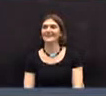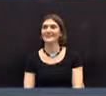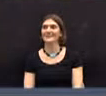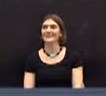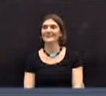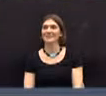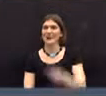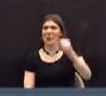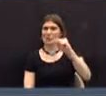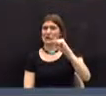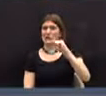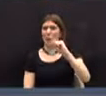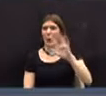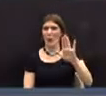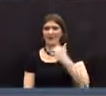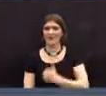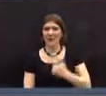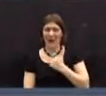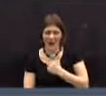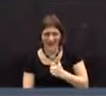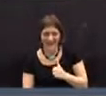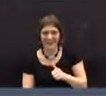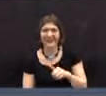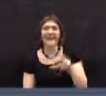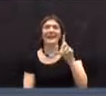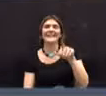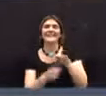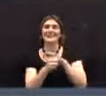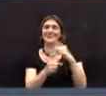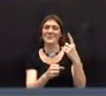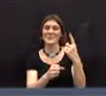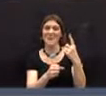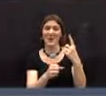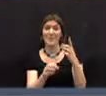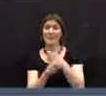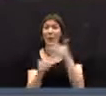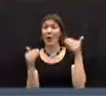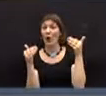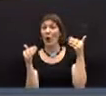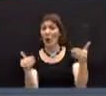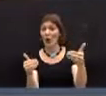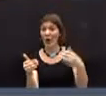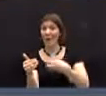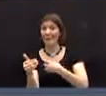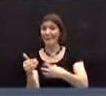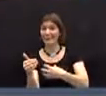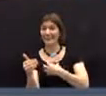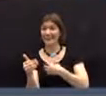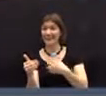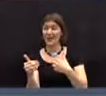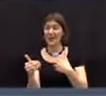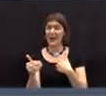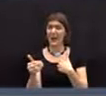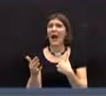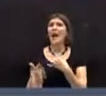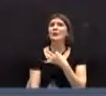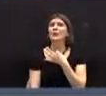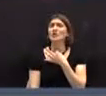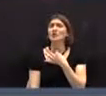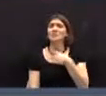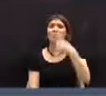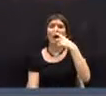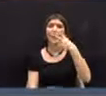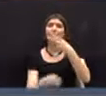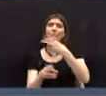Sorry. Paula Melton, District 1. Before we decide about the appeal, I guess I would just like to hear a